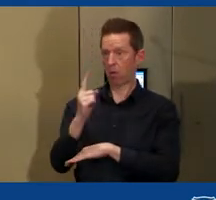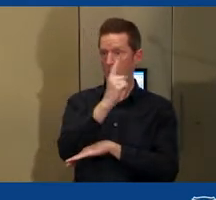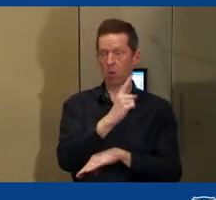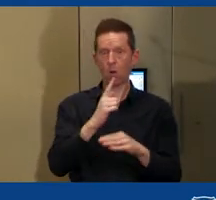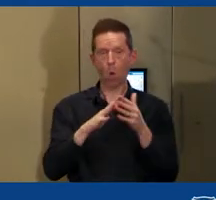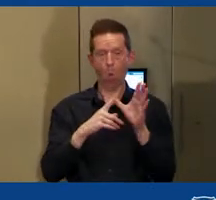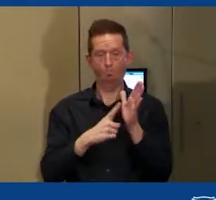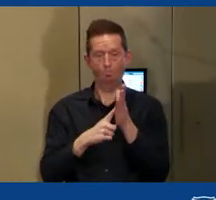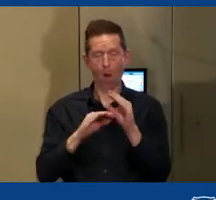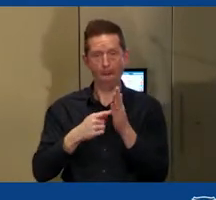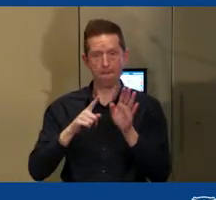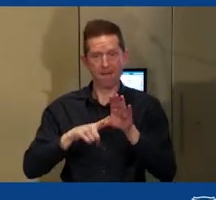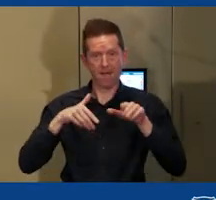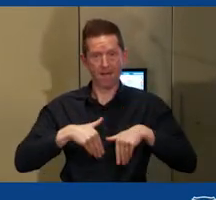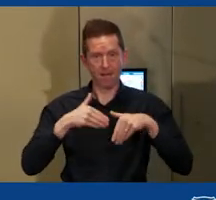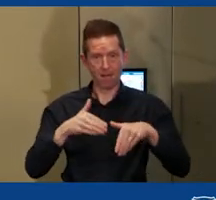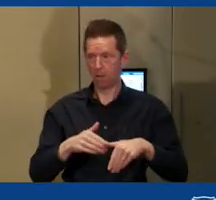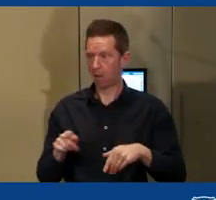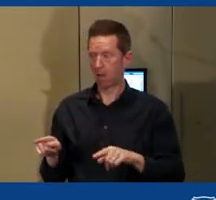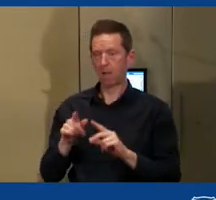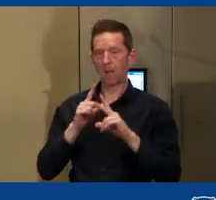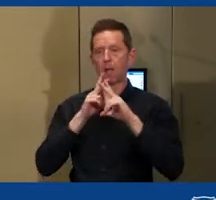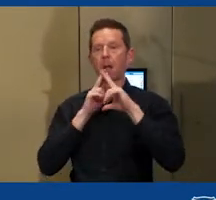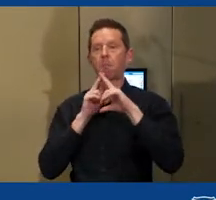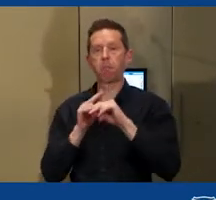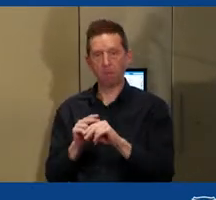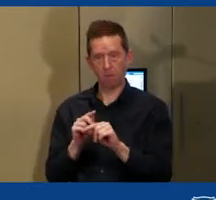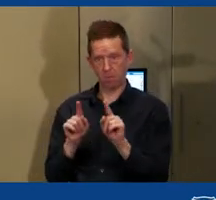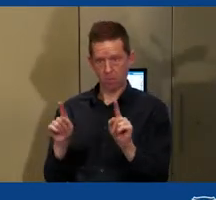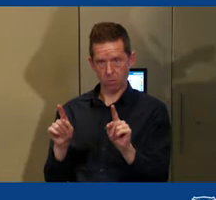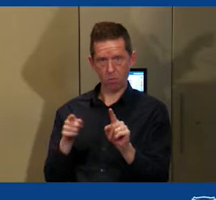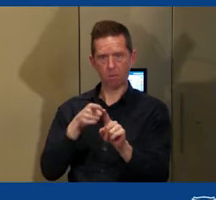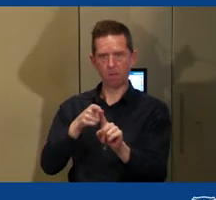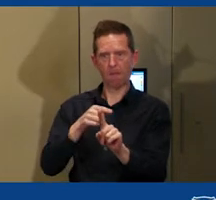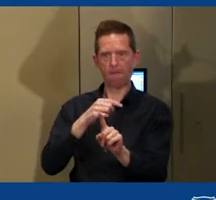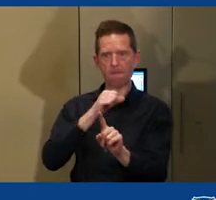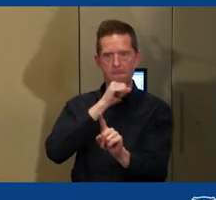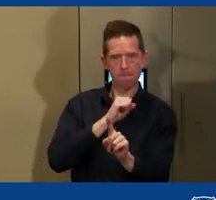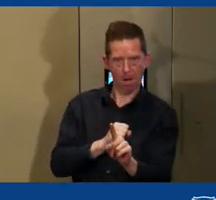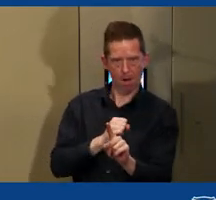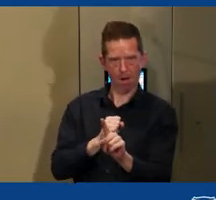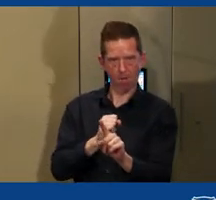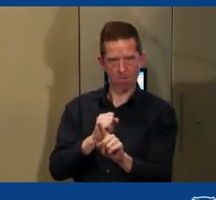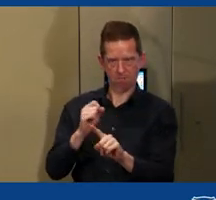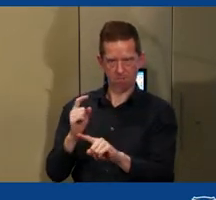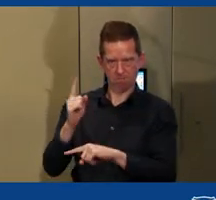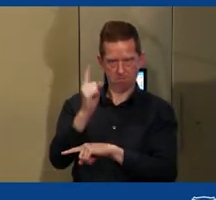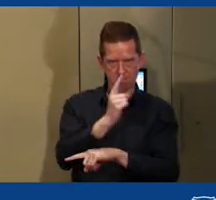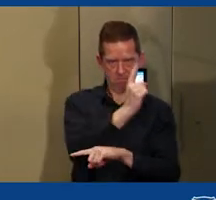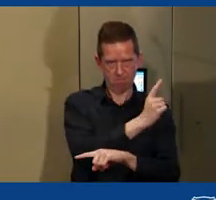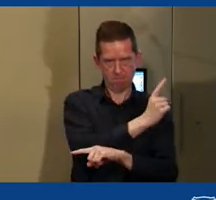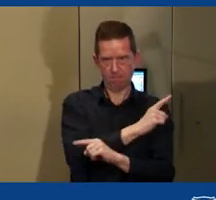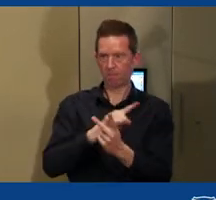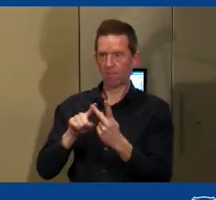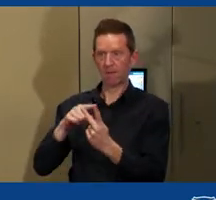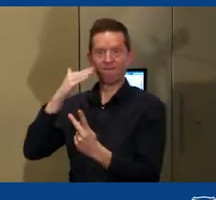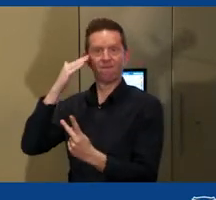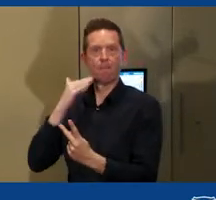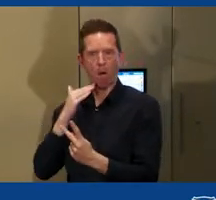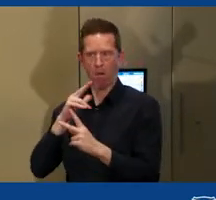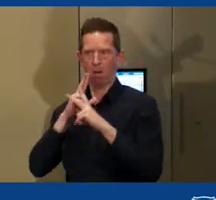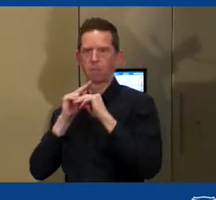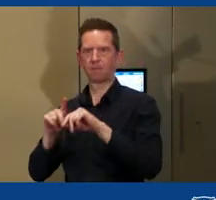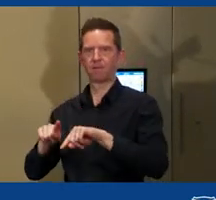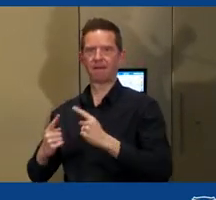you would need to use the verb gamawurume. But the hopping of a female antilopine wallaby, you would need to use the verb gajalwame,